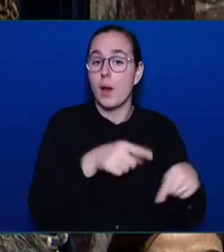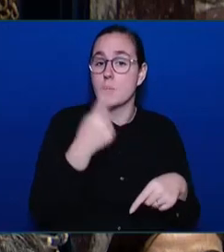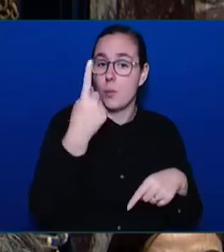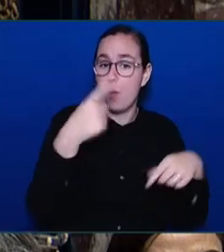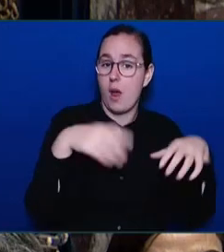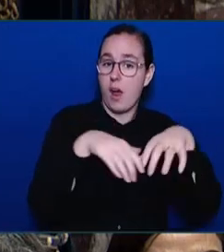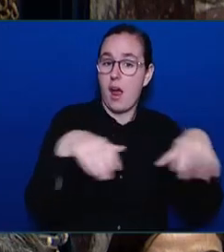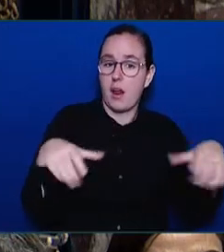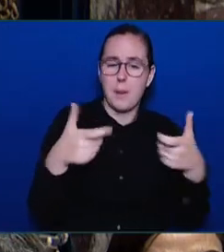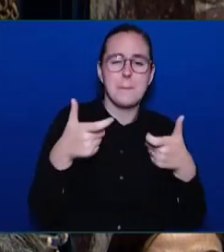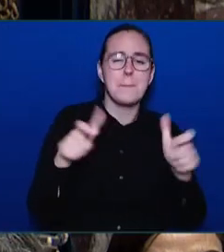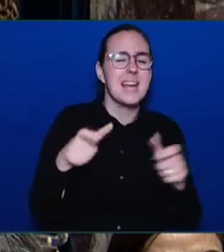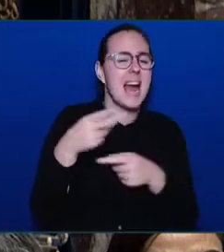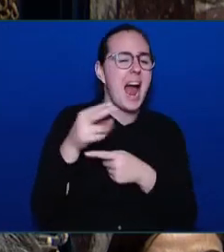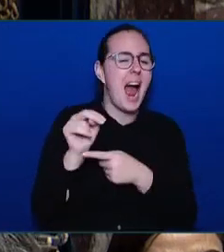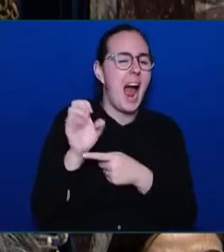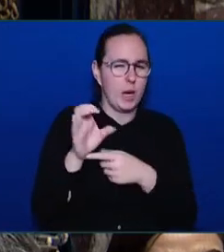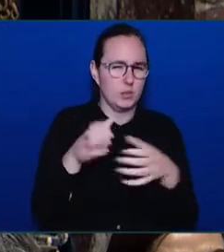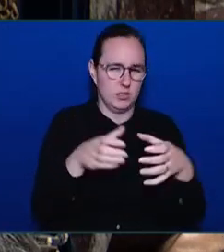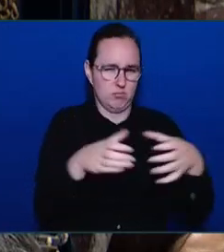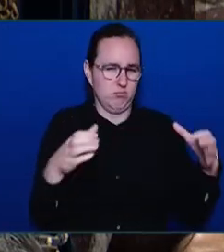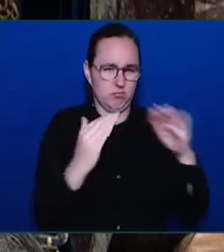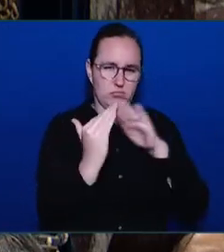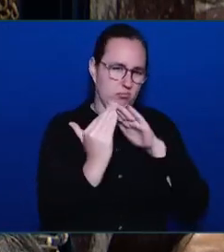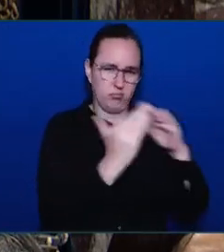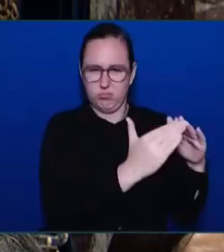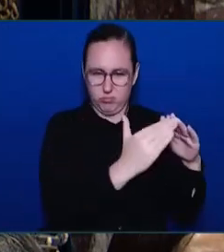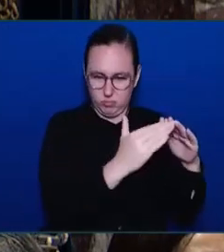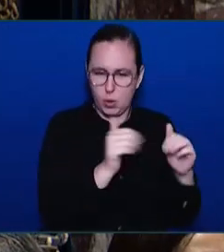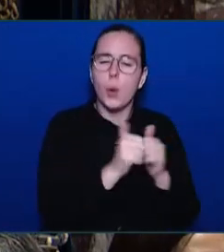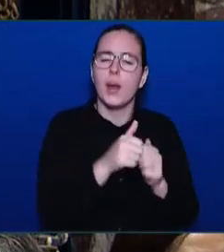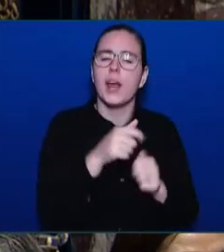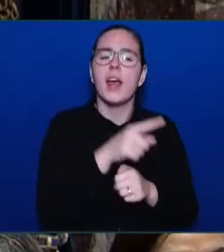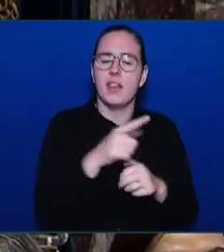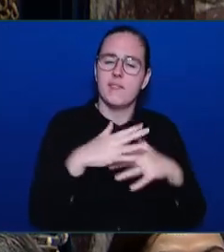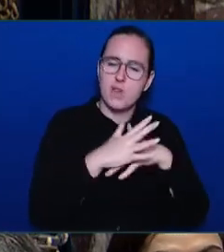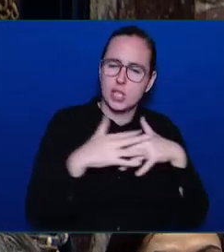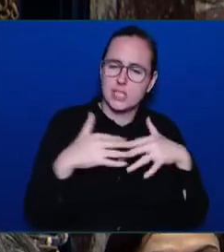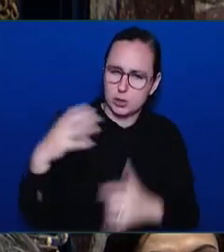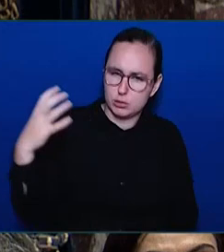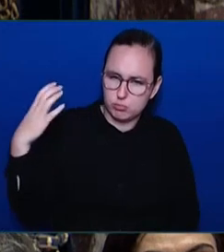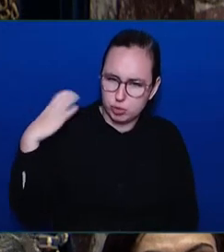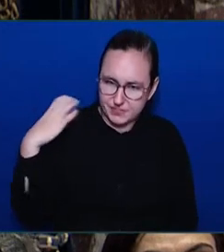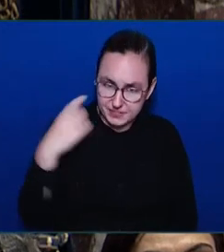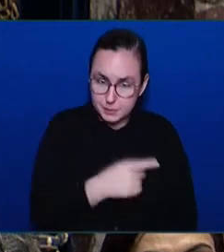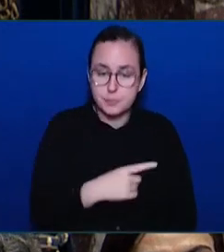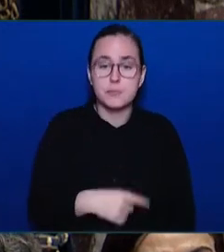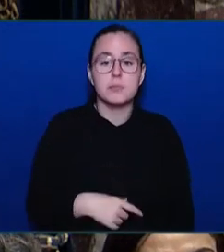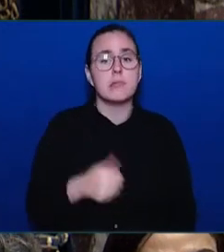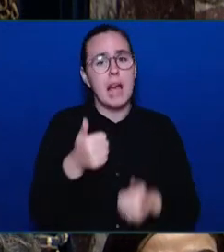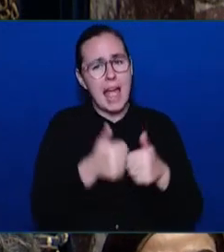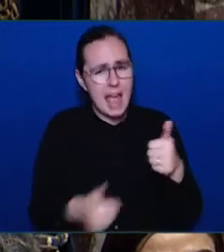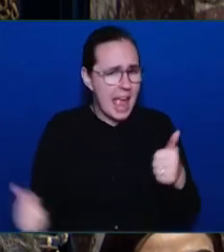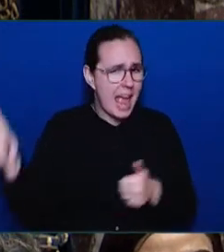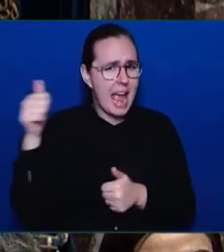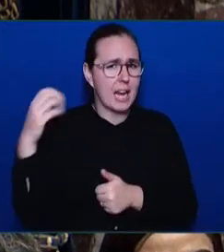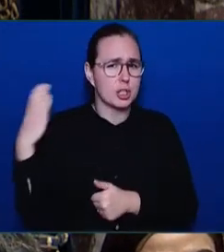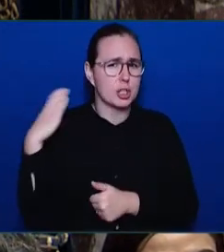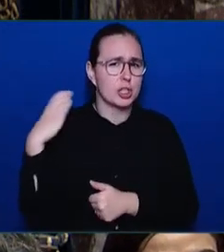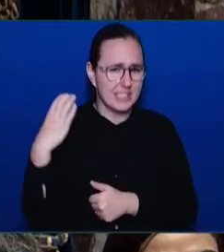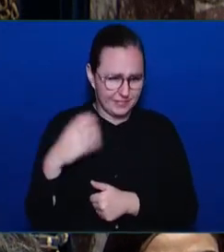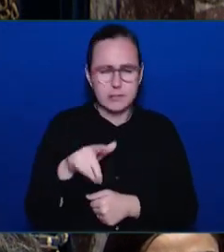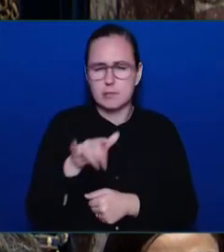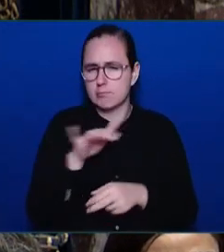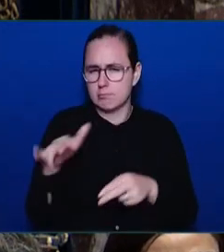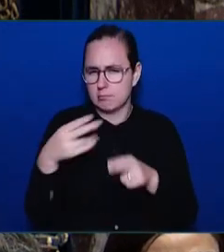Namugwis, David Mungo-Knox, the head chief of the Kukutl, and Mumm-Tagila